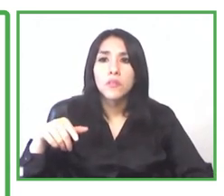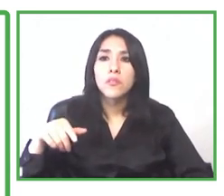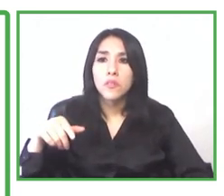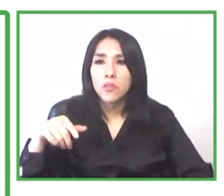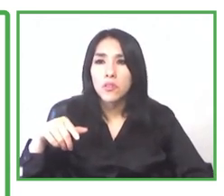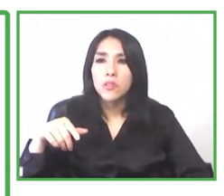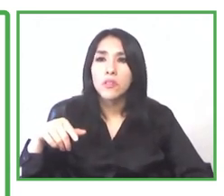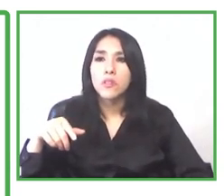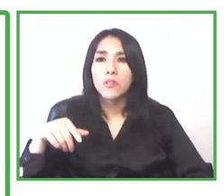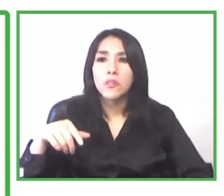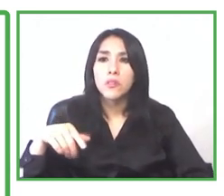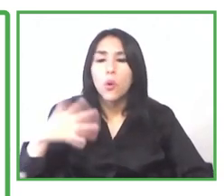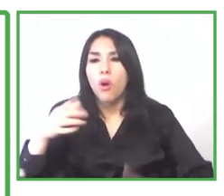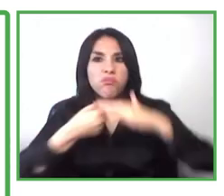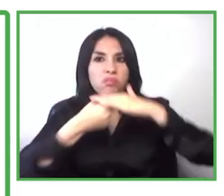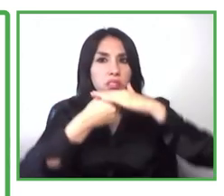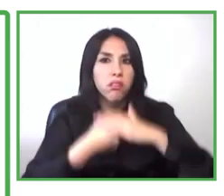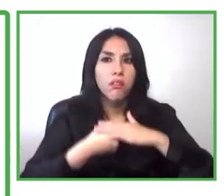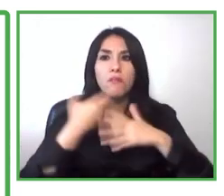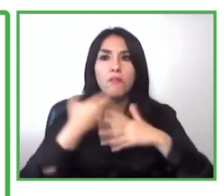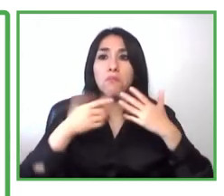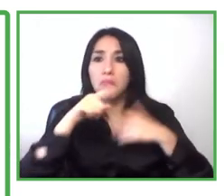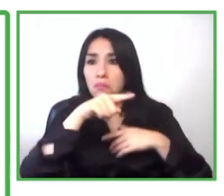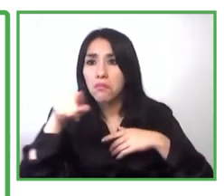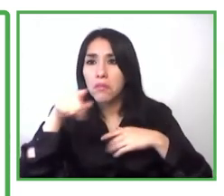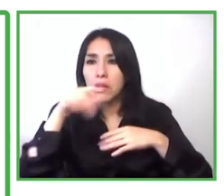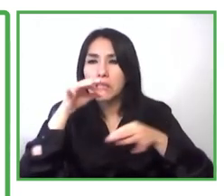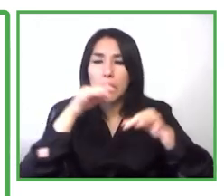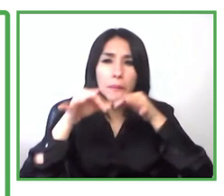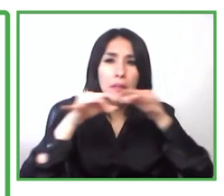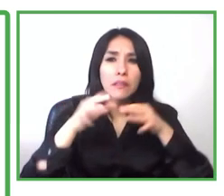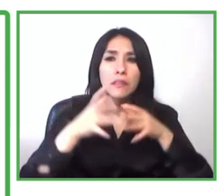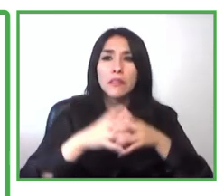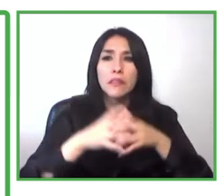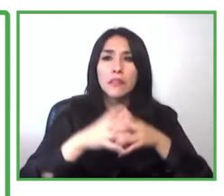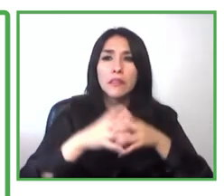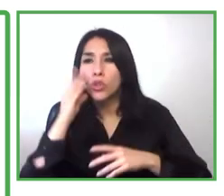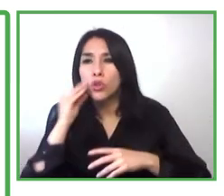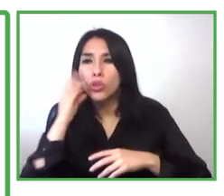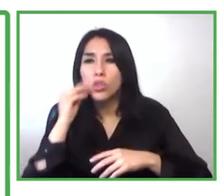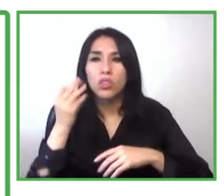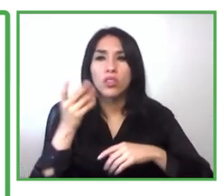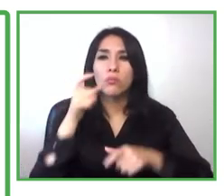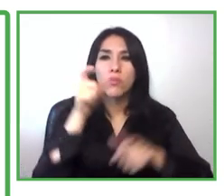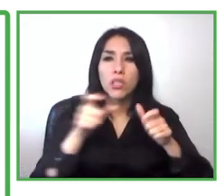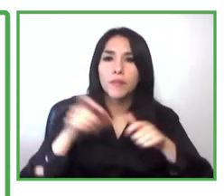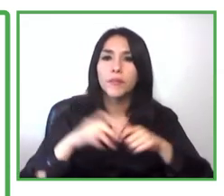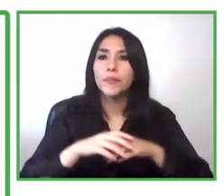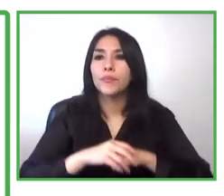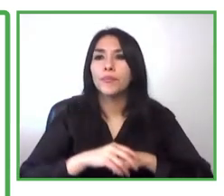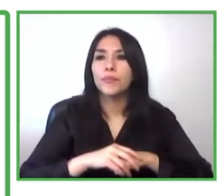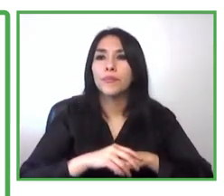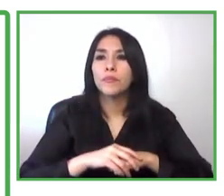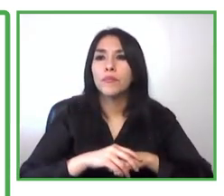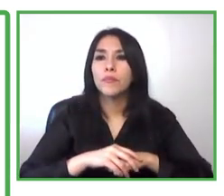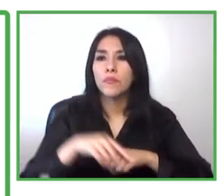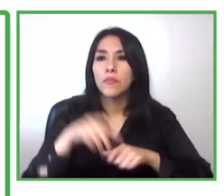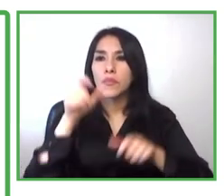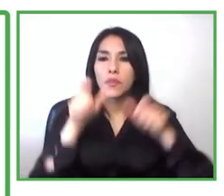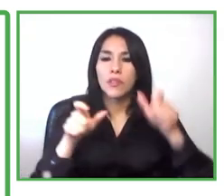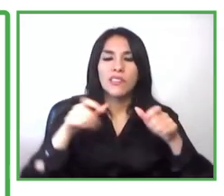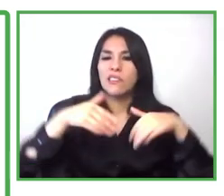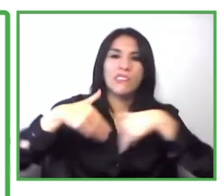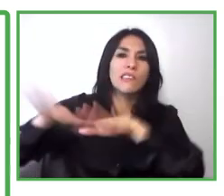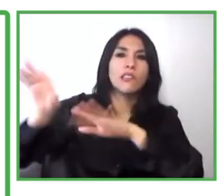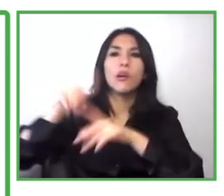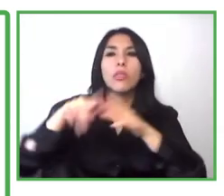people prefer to buy product from other people than them because they underestimate them has you know